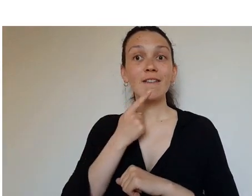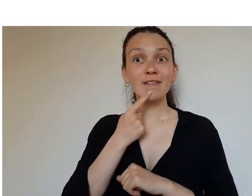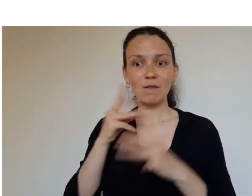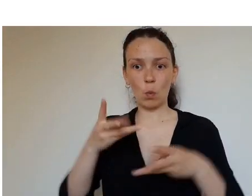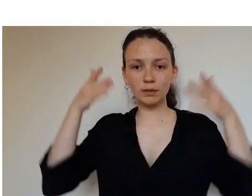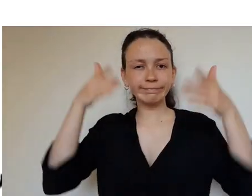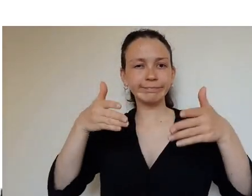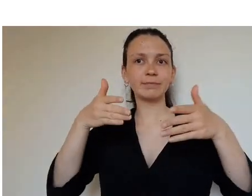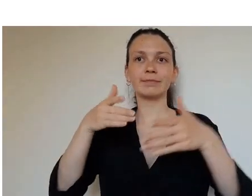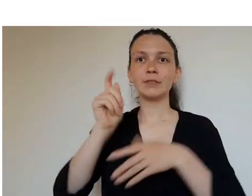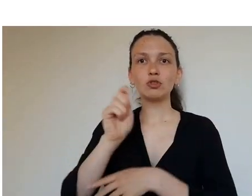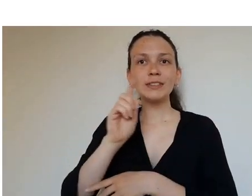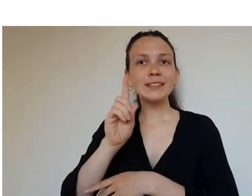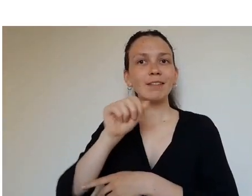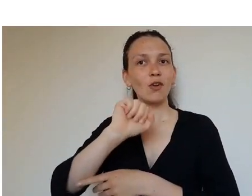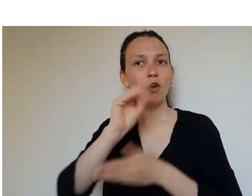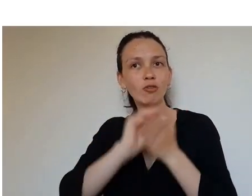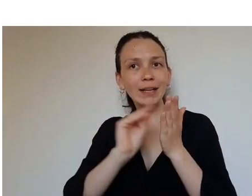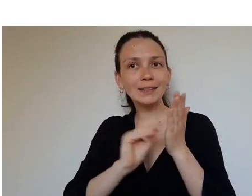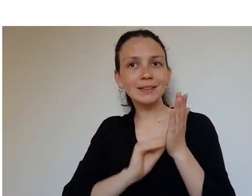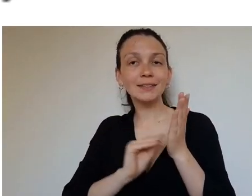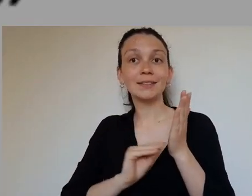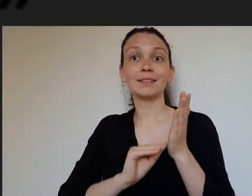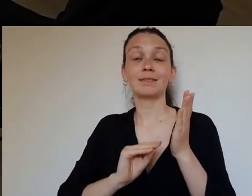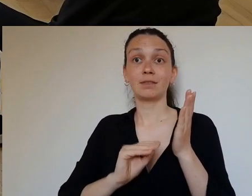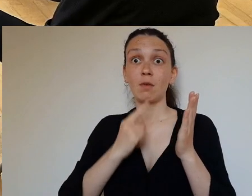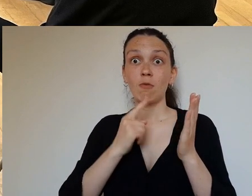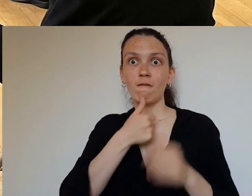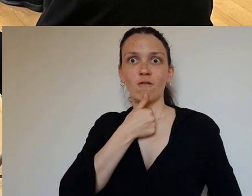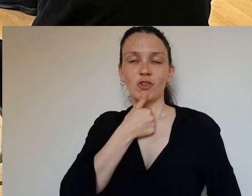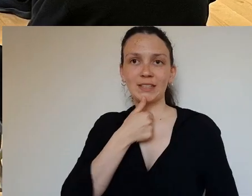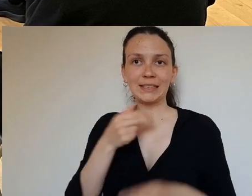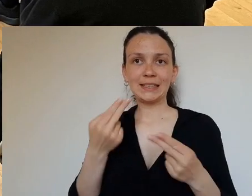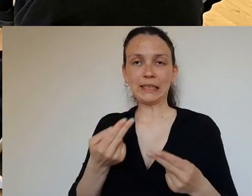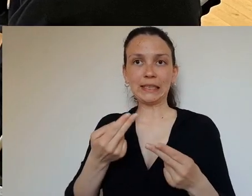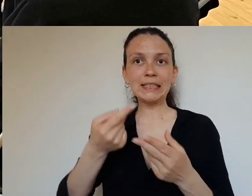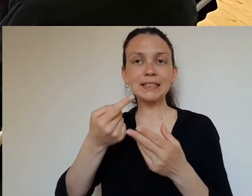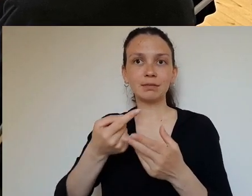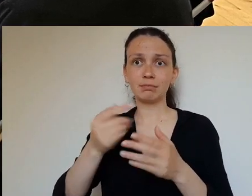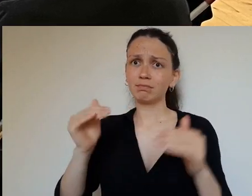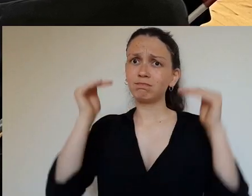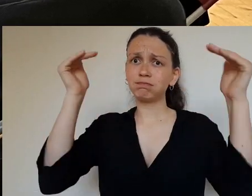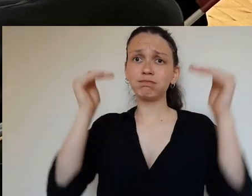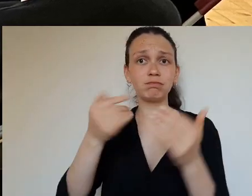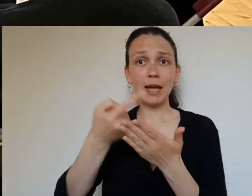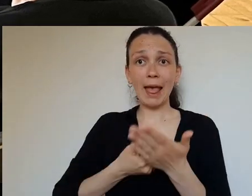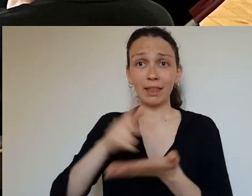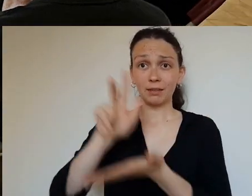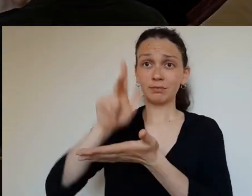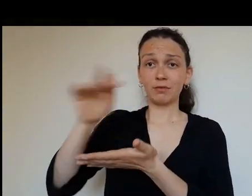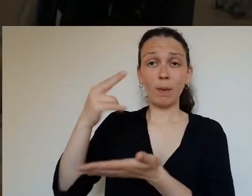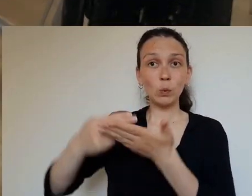It required ethical approval at the highest level in our university, deep engagement with considerations of equity and ableism,